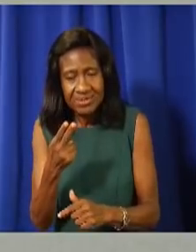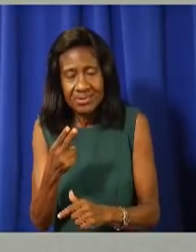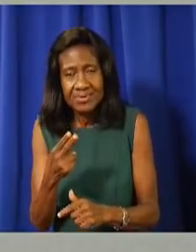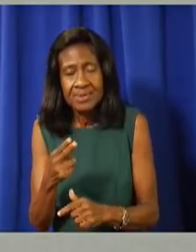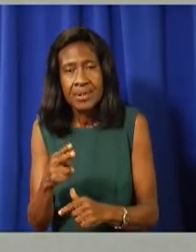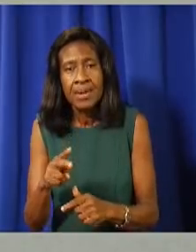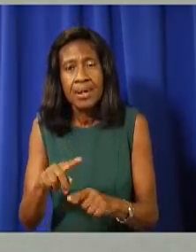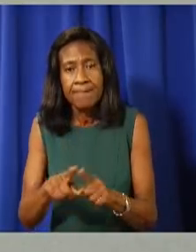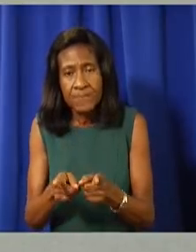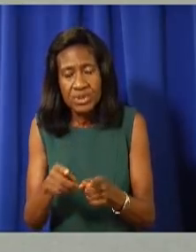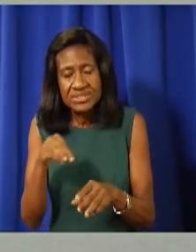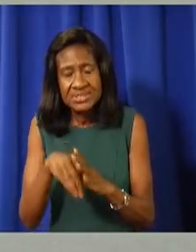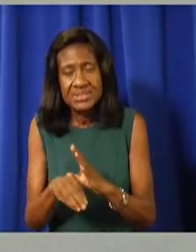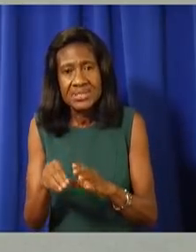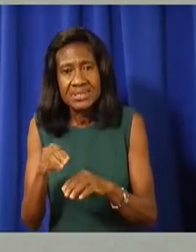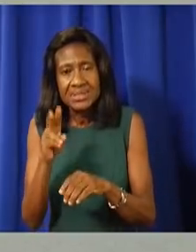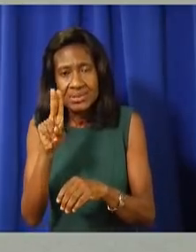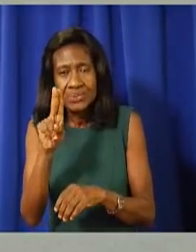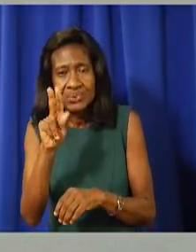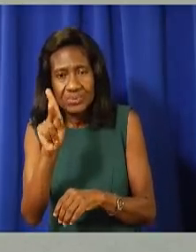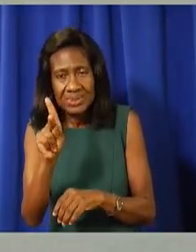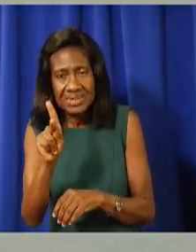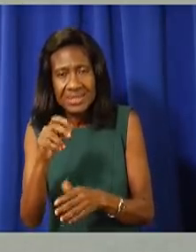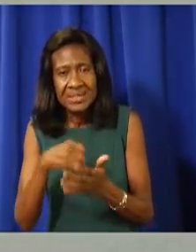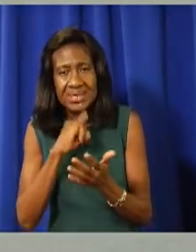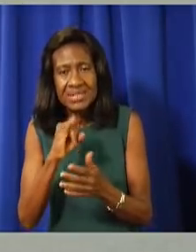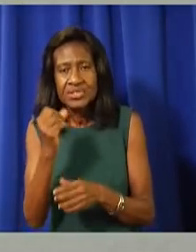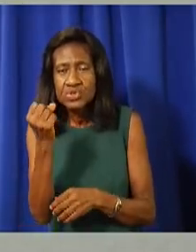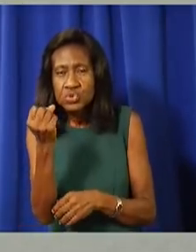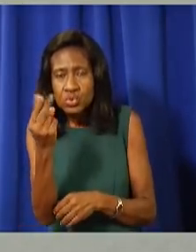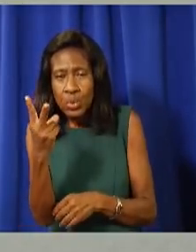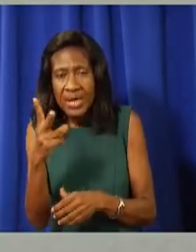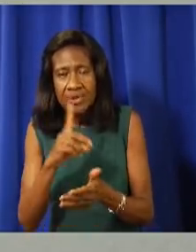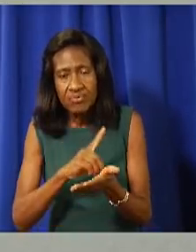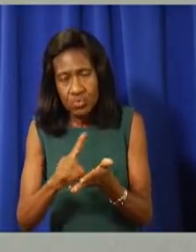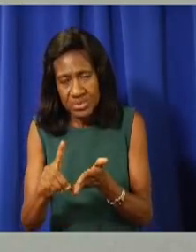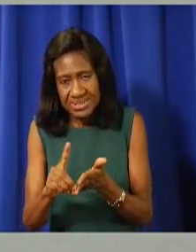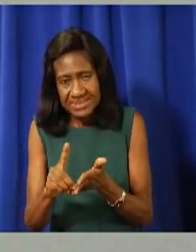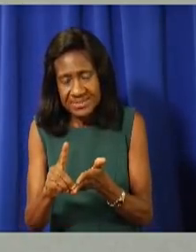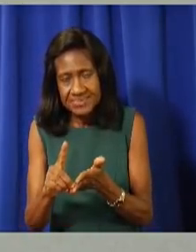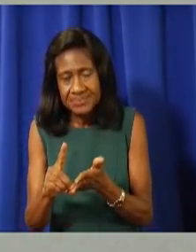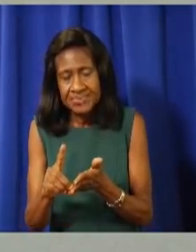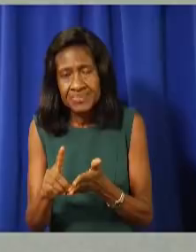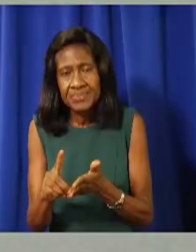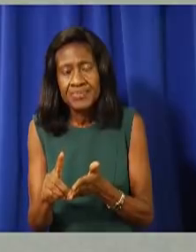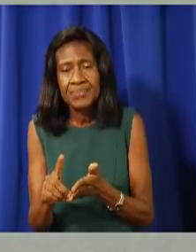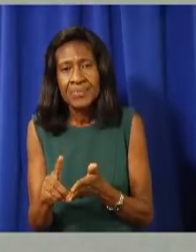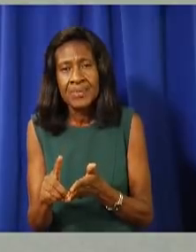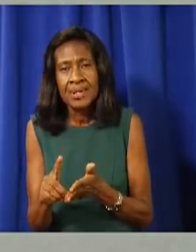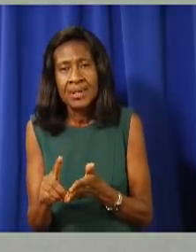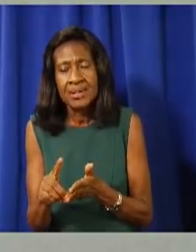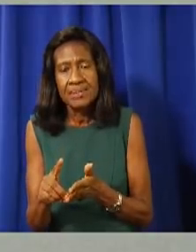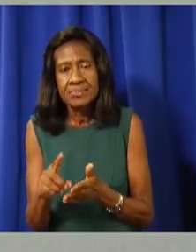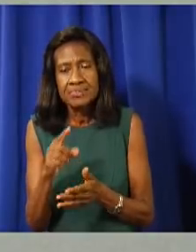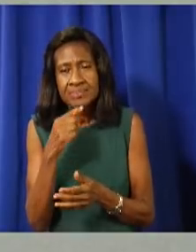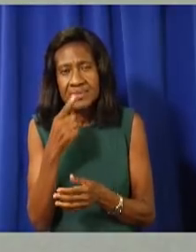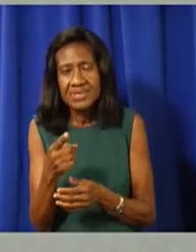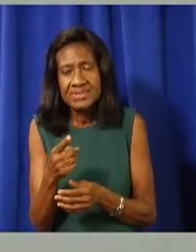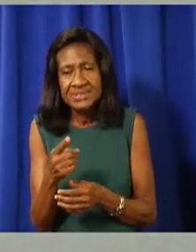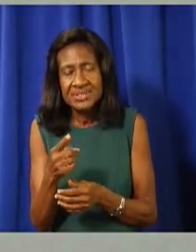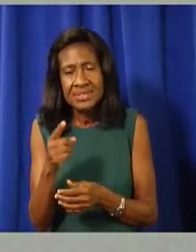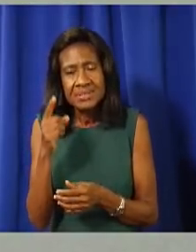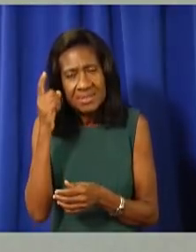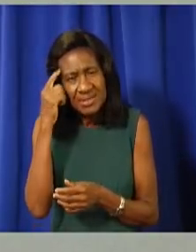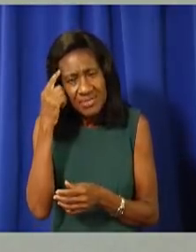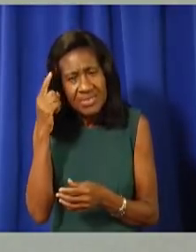very little local transmission, so we don't have local immunity in our community. So that is recognized in